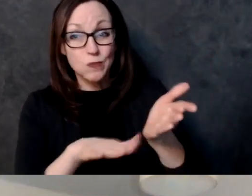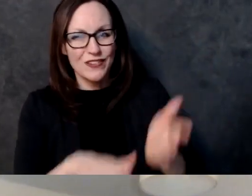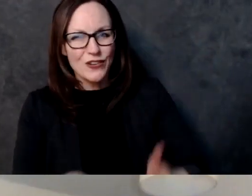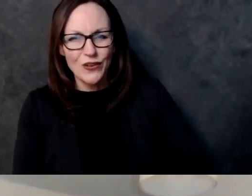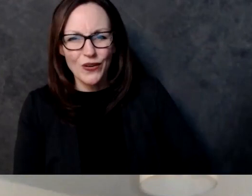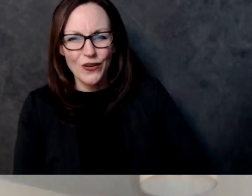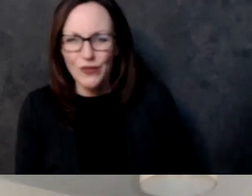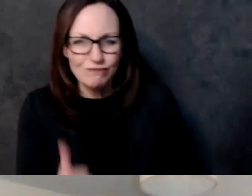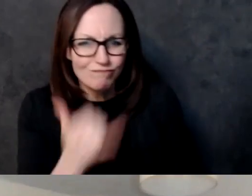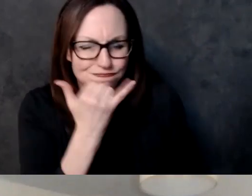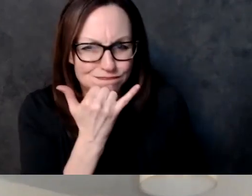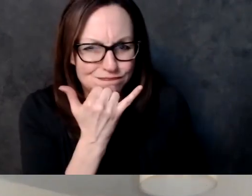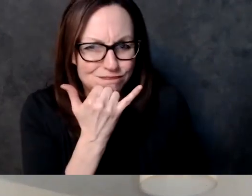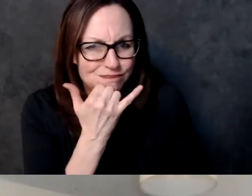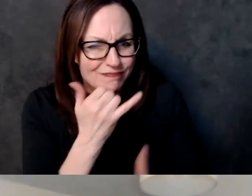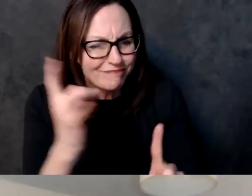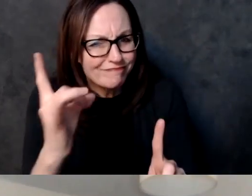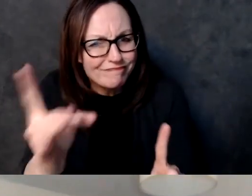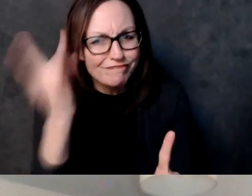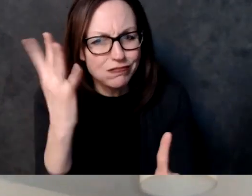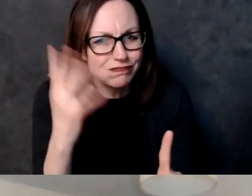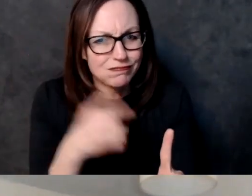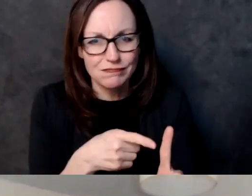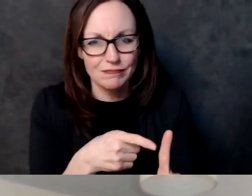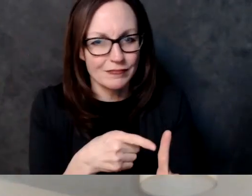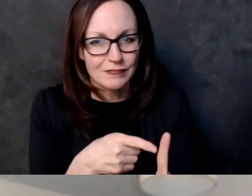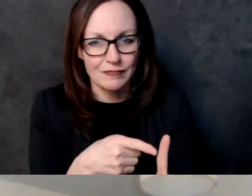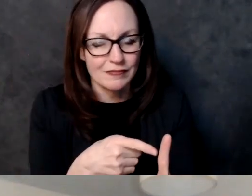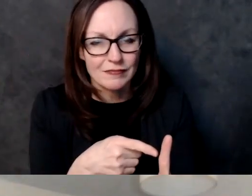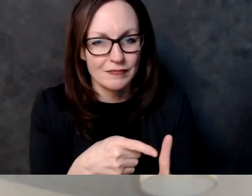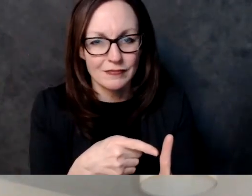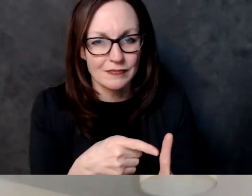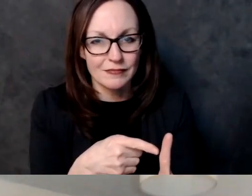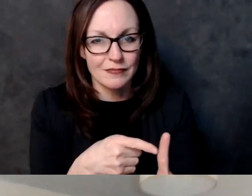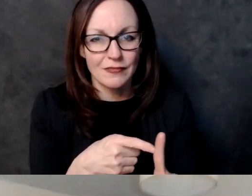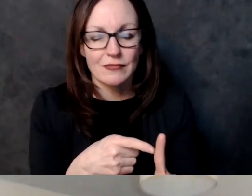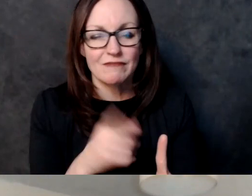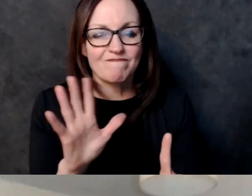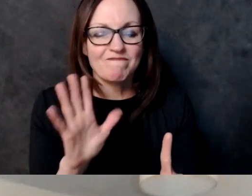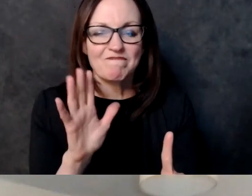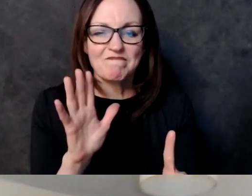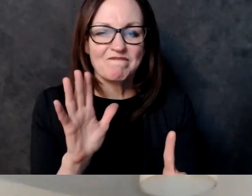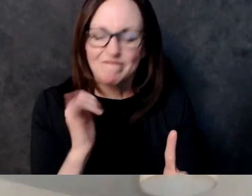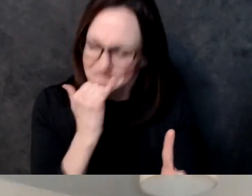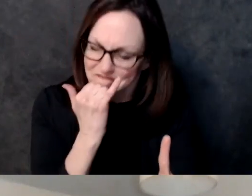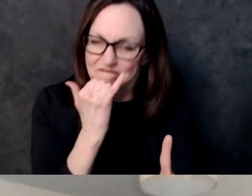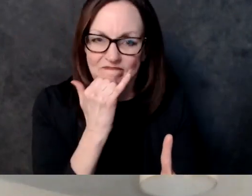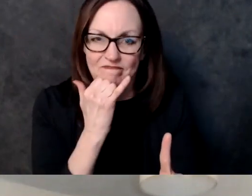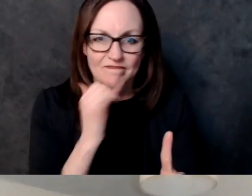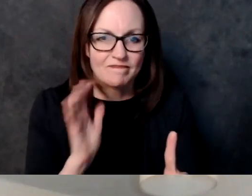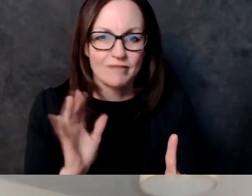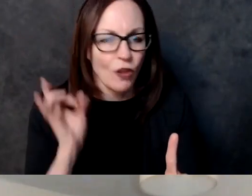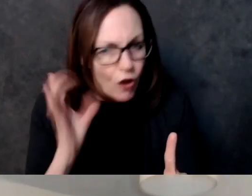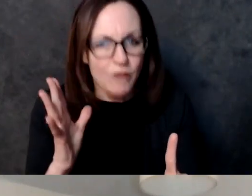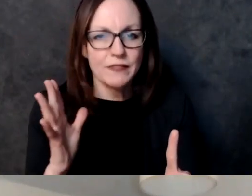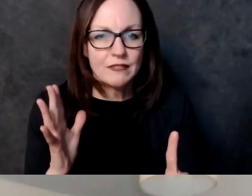-old child in that fashion after you know they're upset she's not complying she's asking for her dad she's behaving